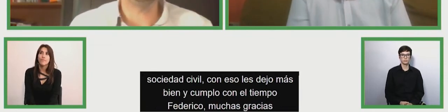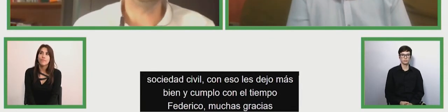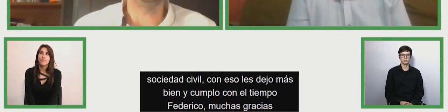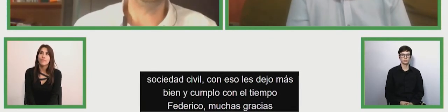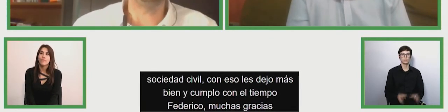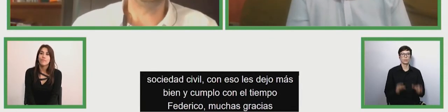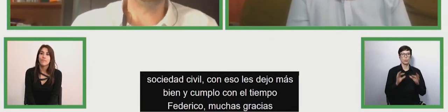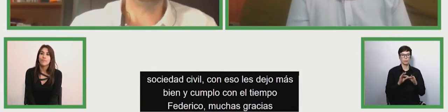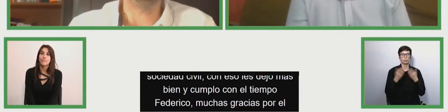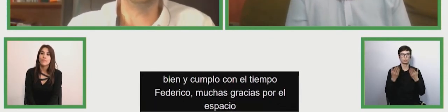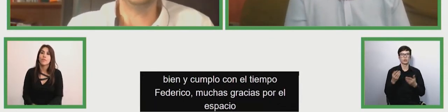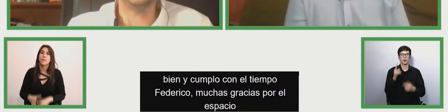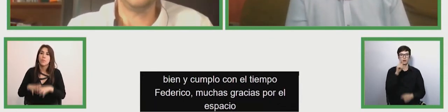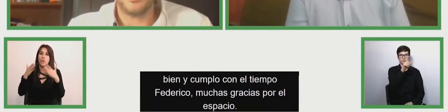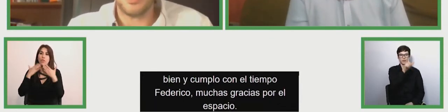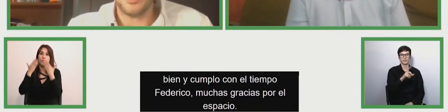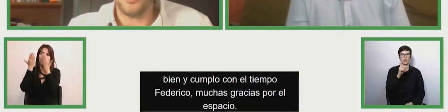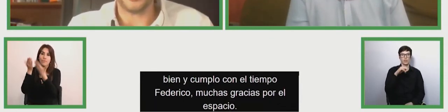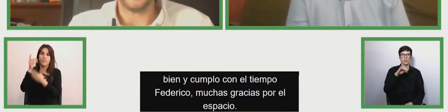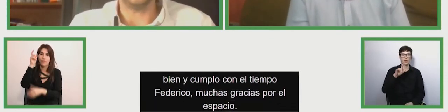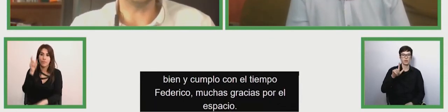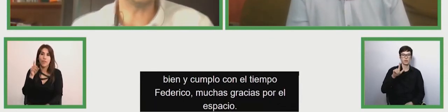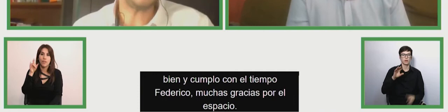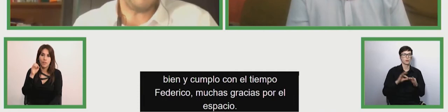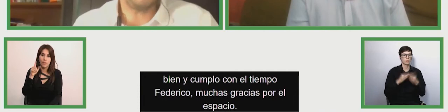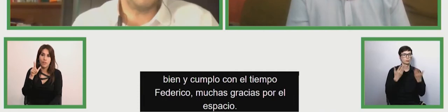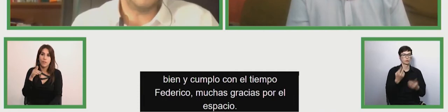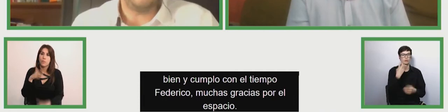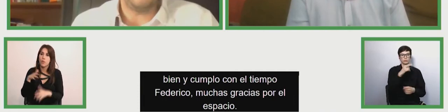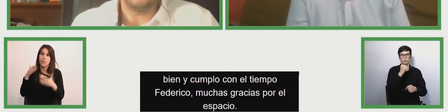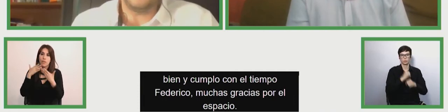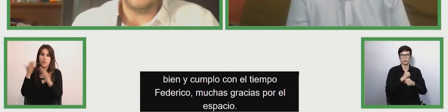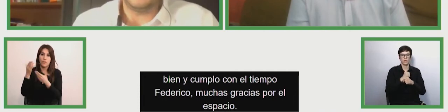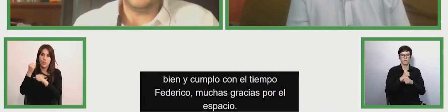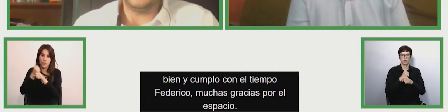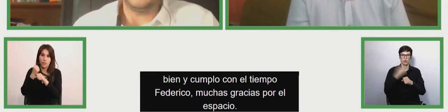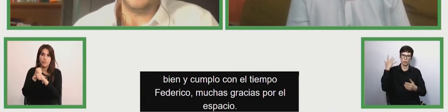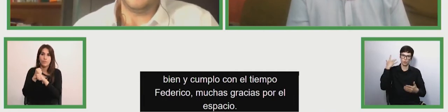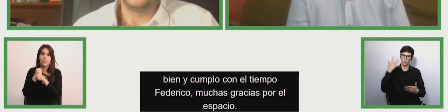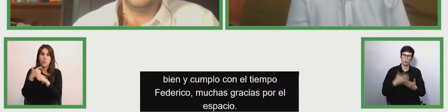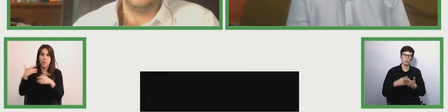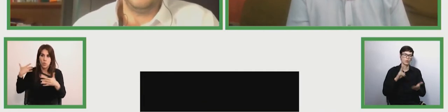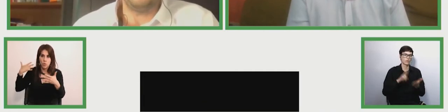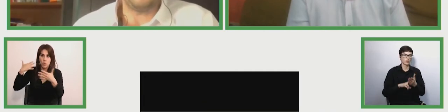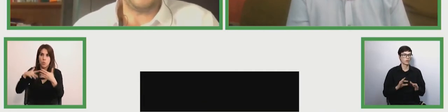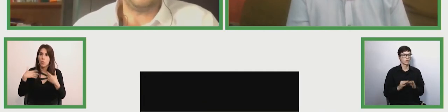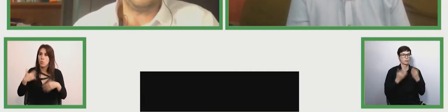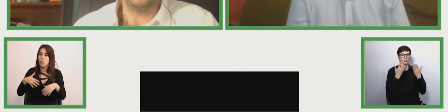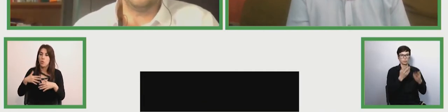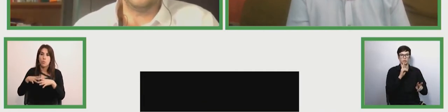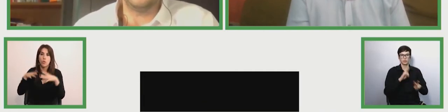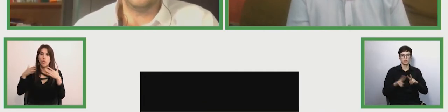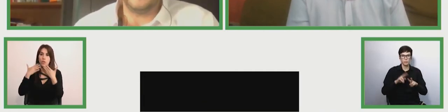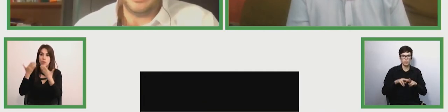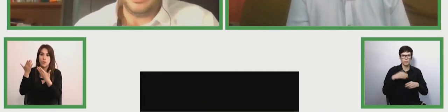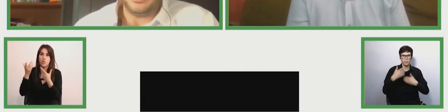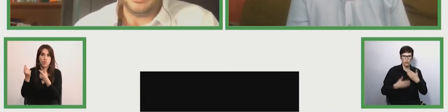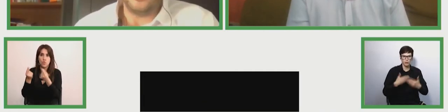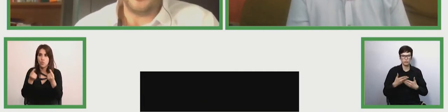thank you very much daniel for all the work that you've done here in the preparation